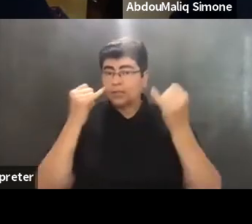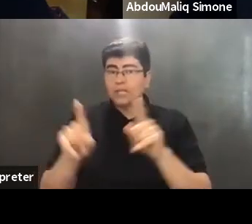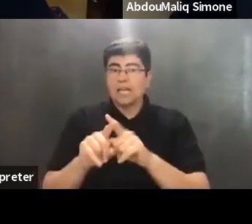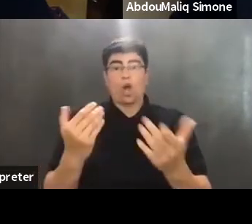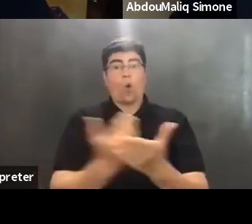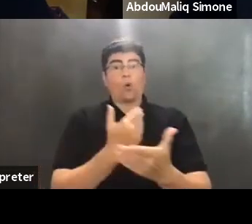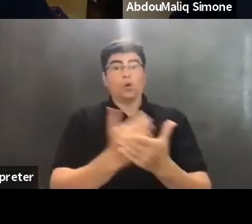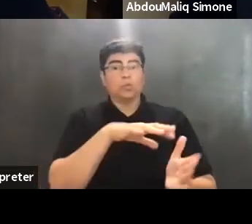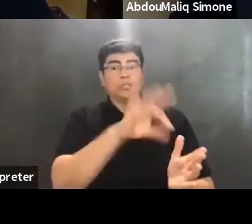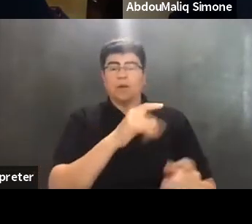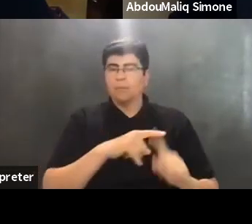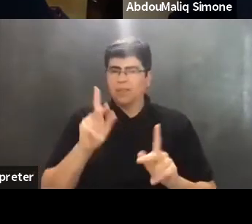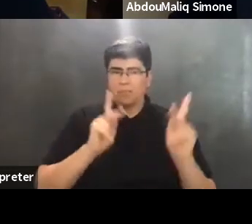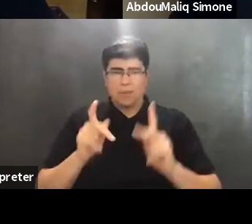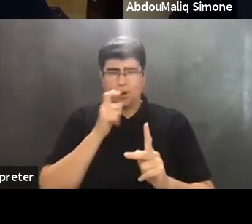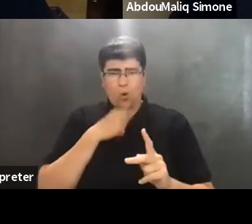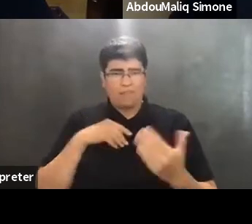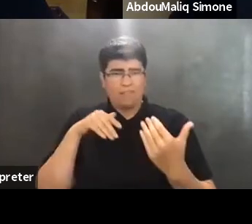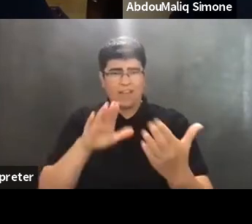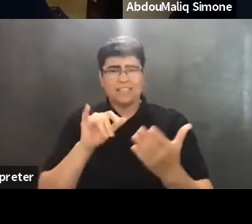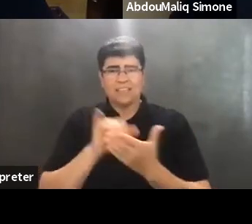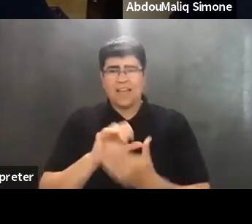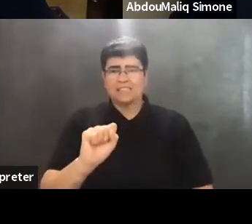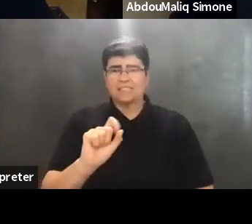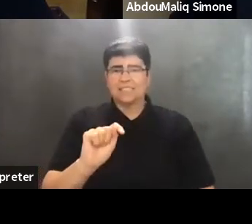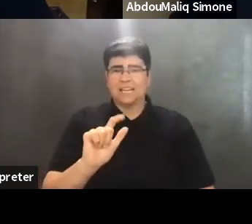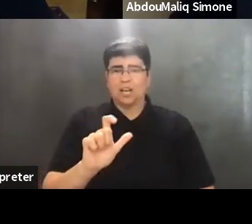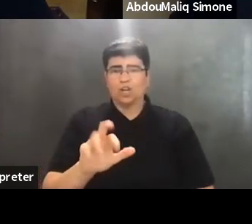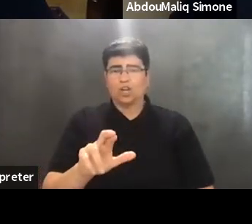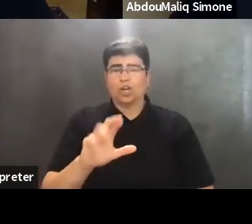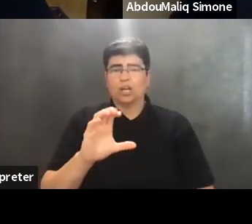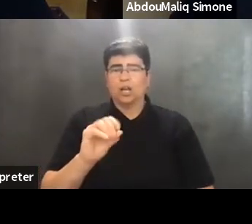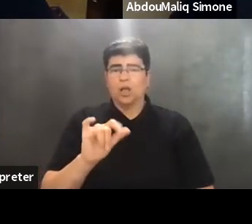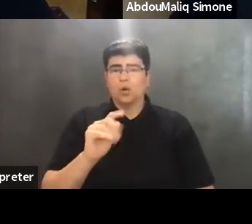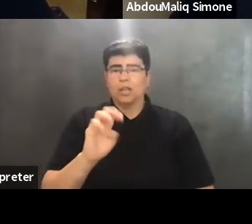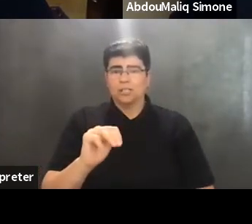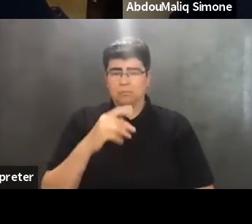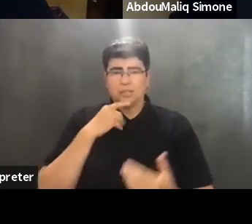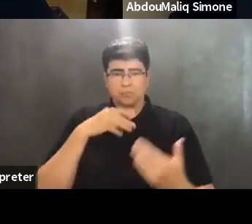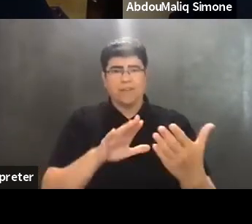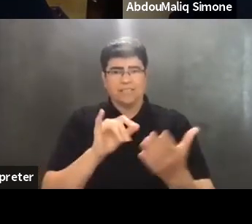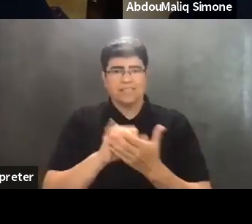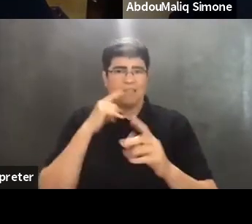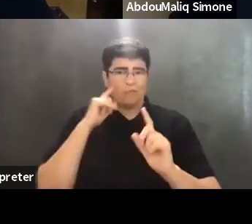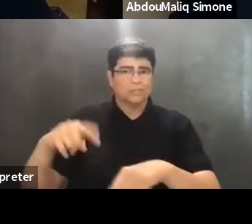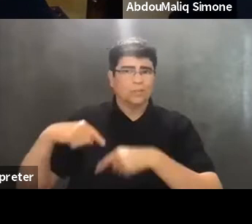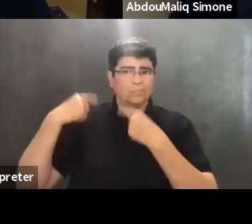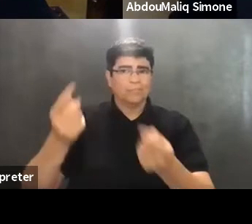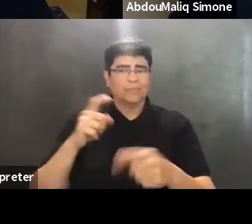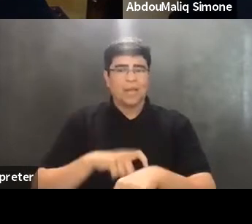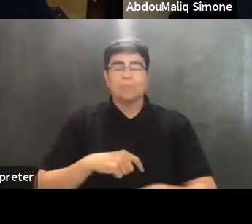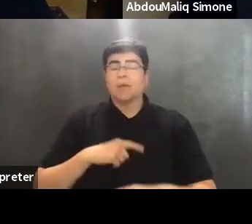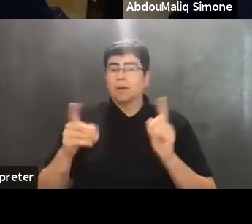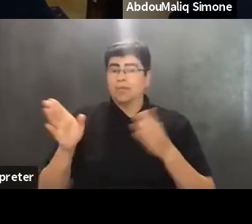when the people who've actually been facing the settler colonialism have been saying it for quite some time. I think, though, the shift is a really